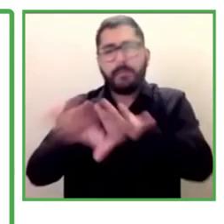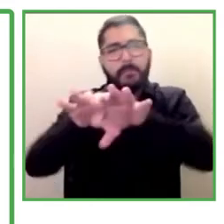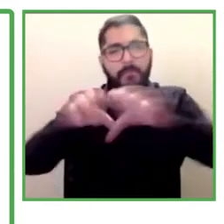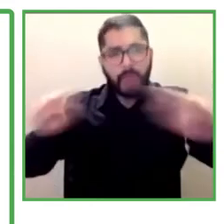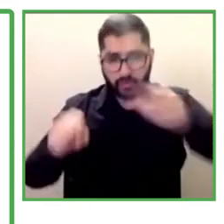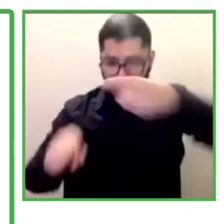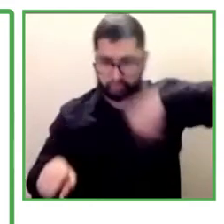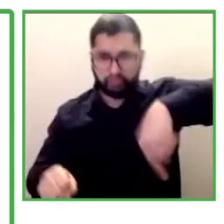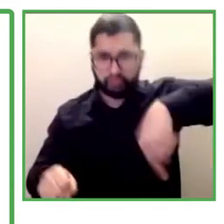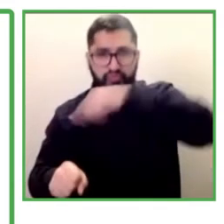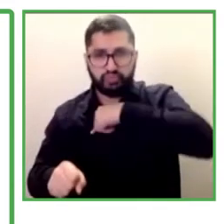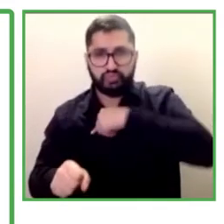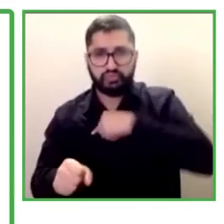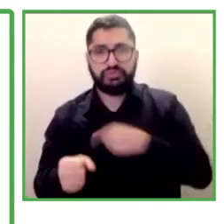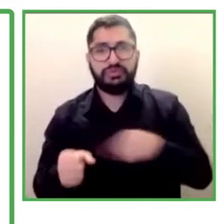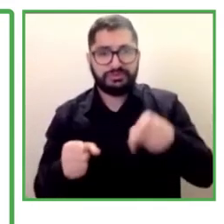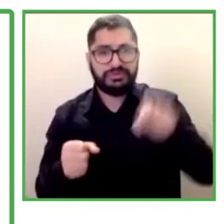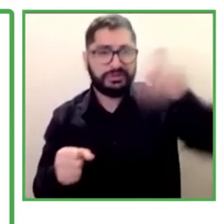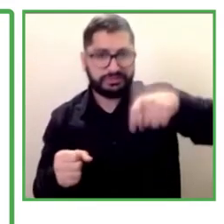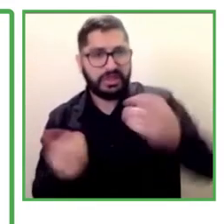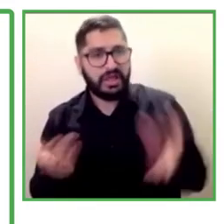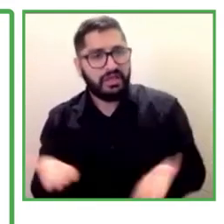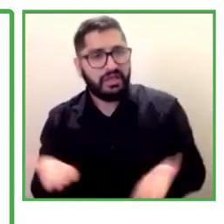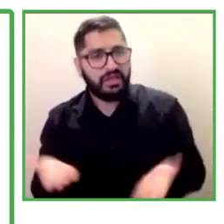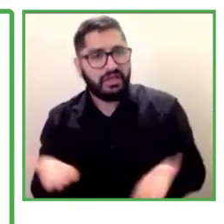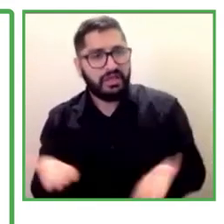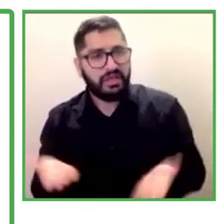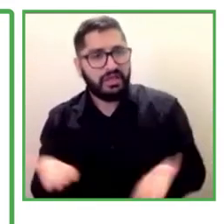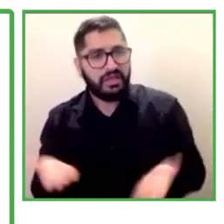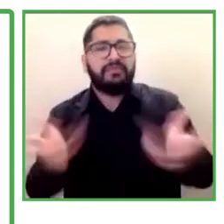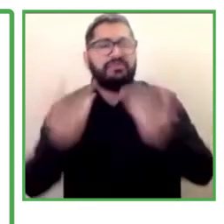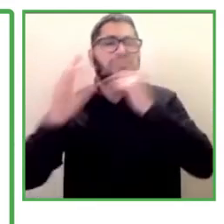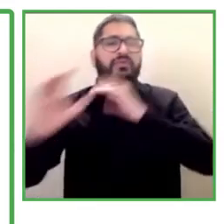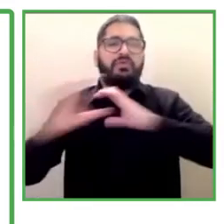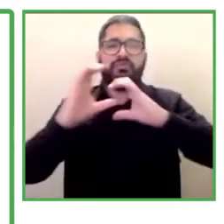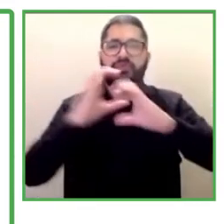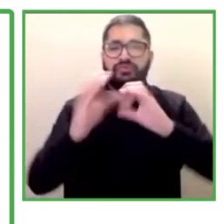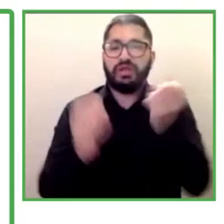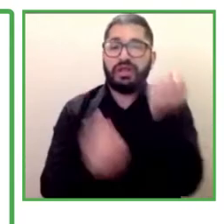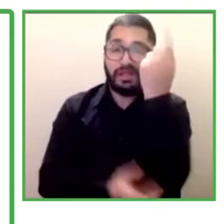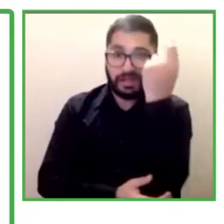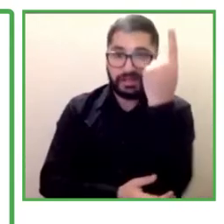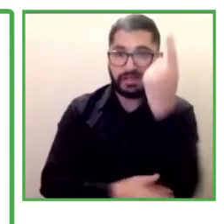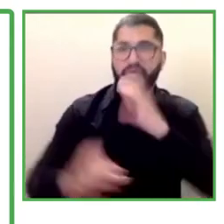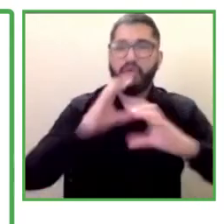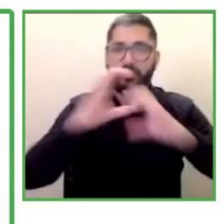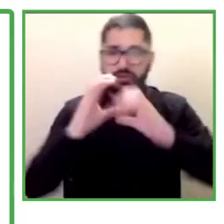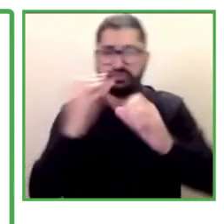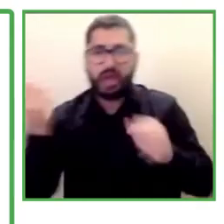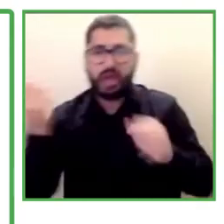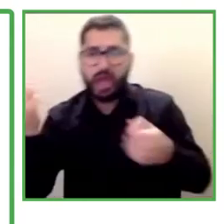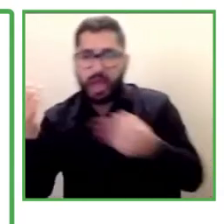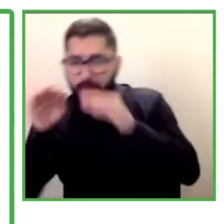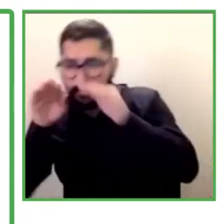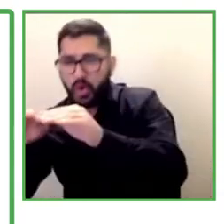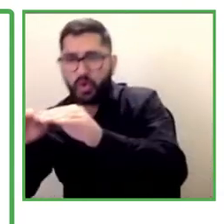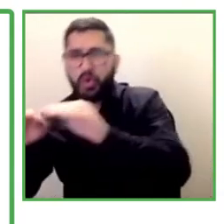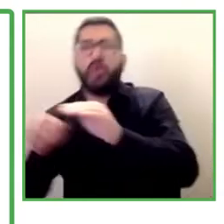program is enabling technically and provide accompaniment.